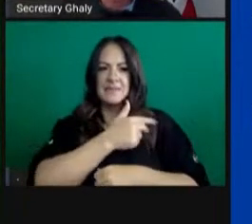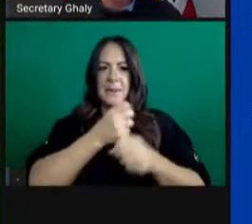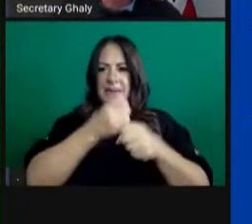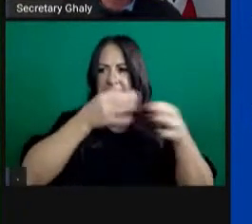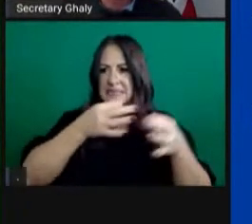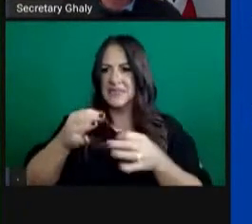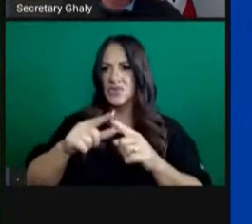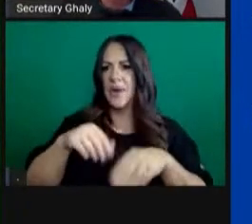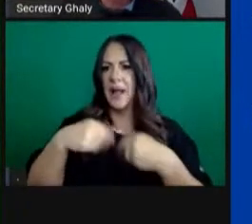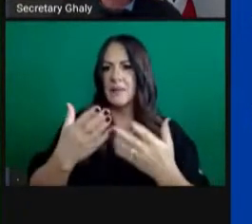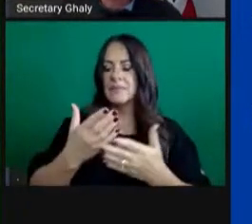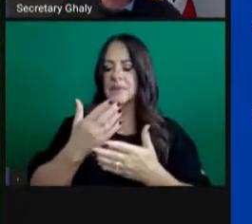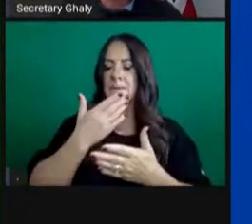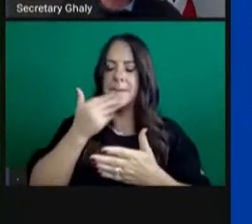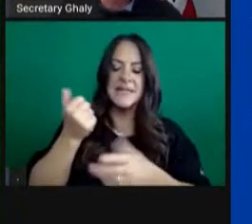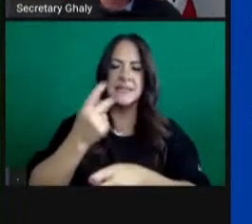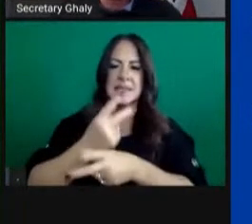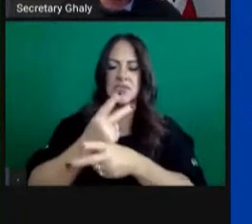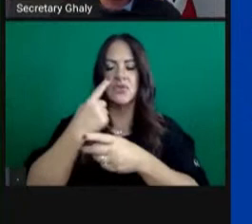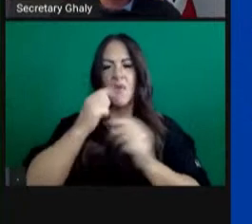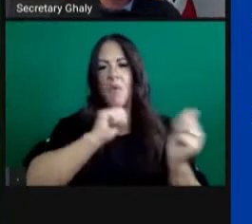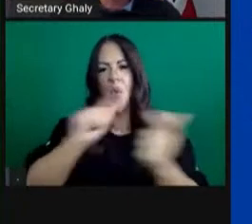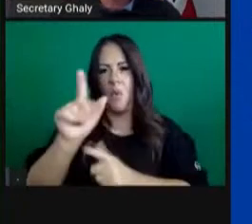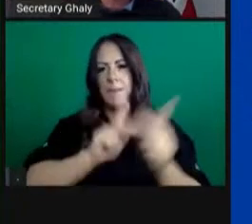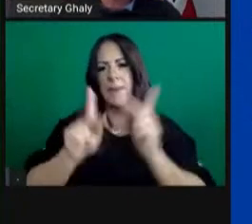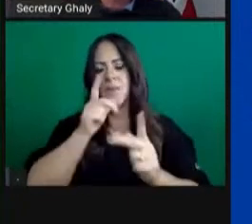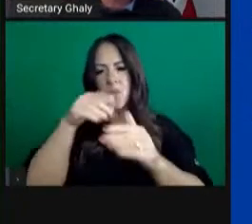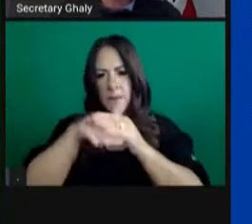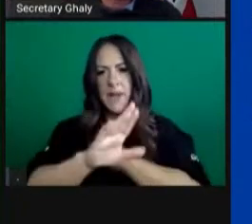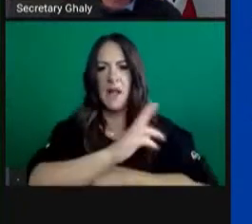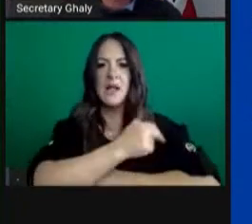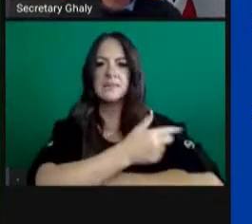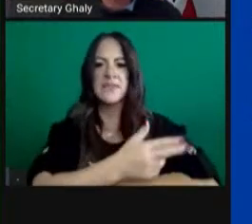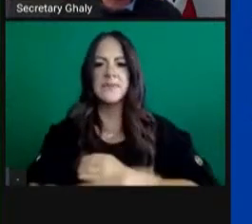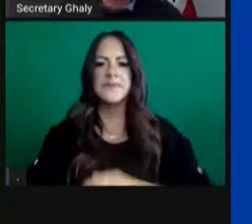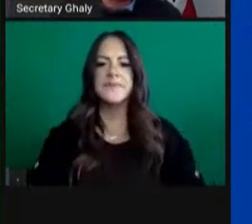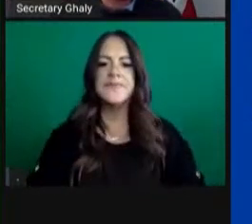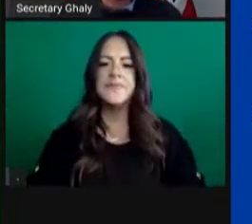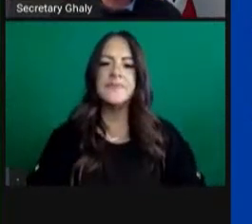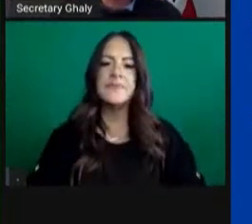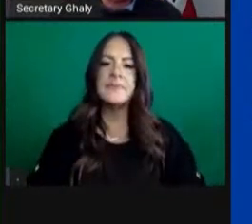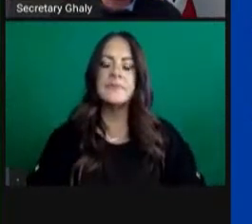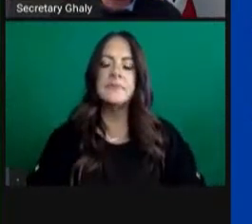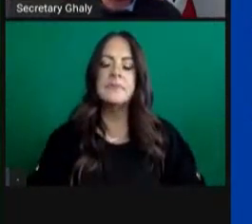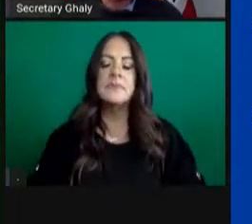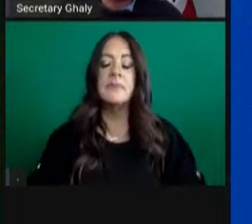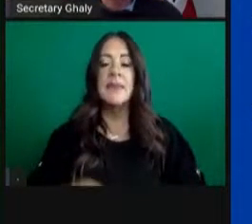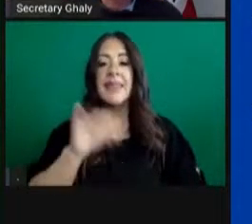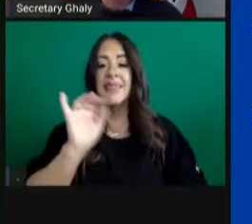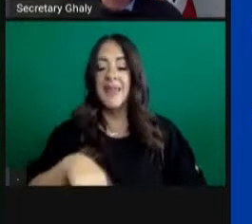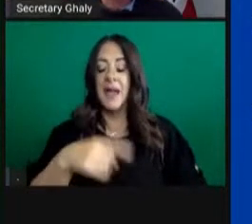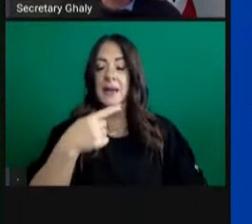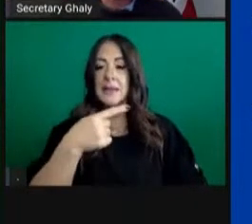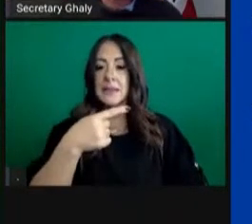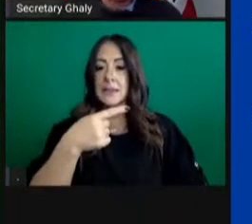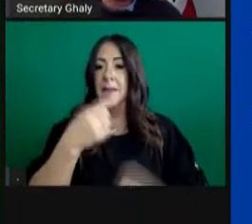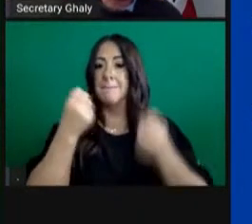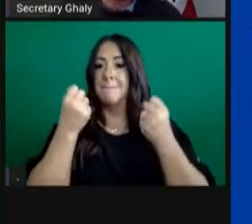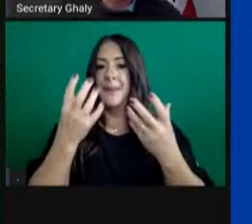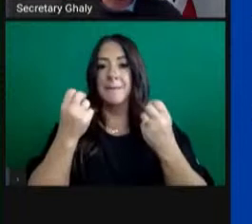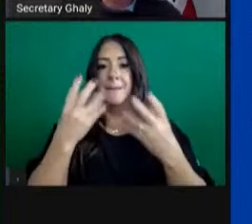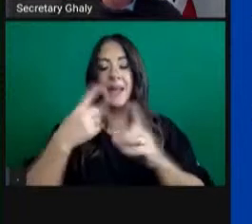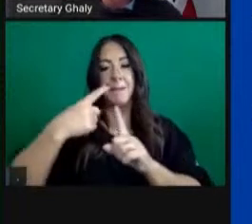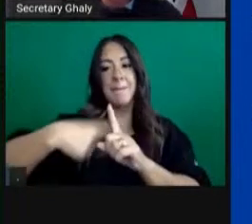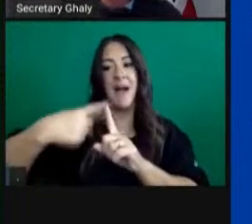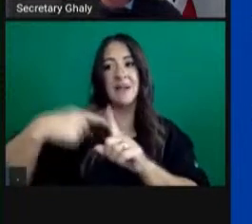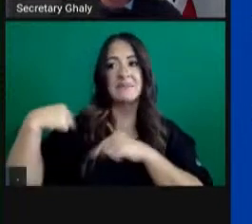Californians. This is what we've spent many, many months on working with a number